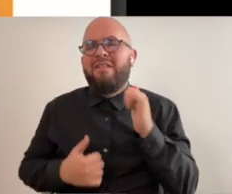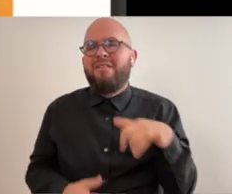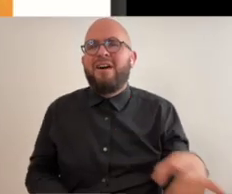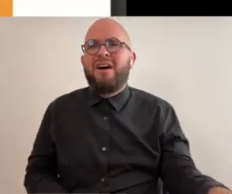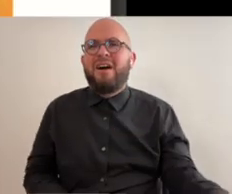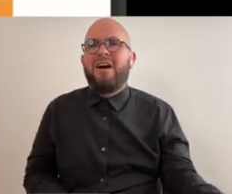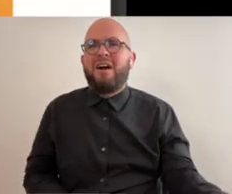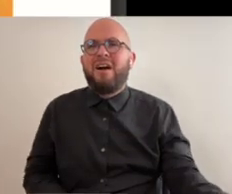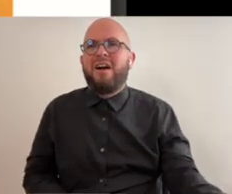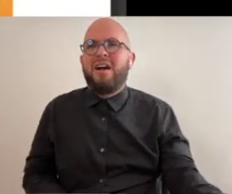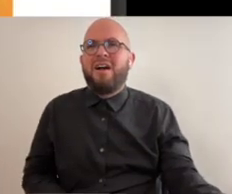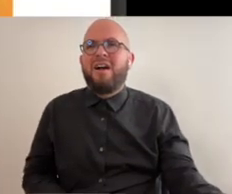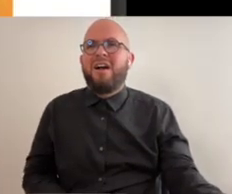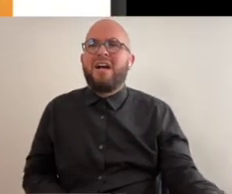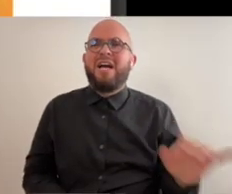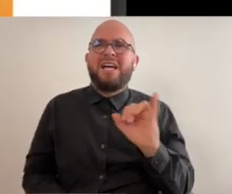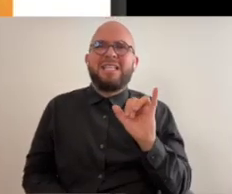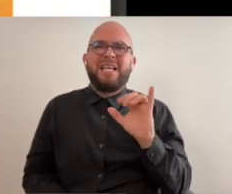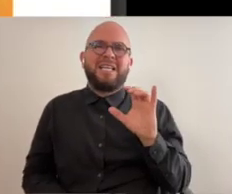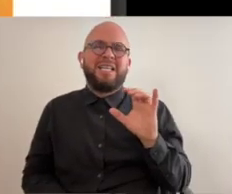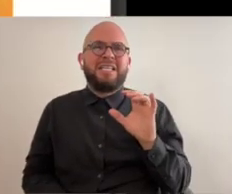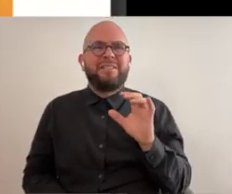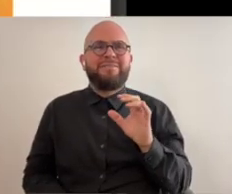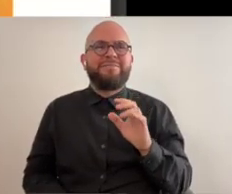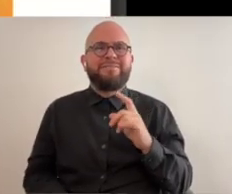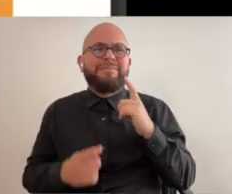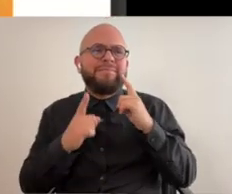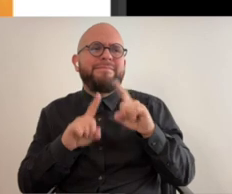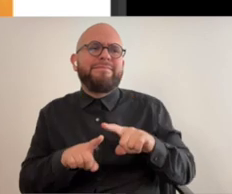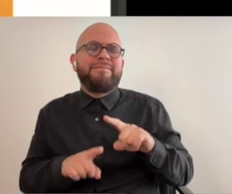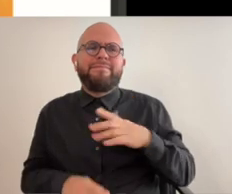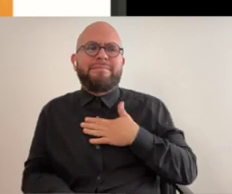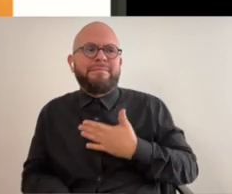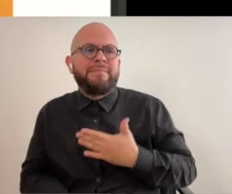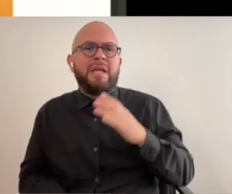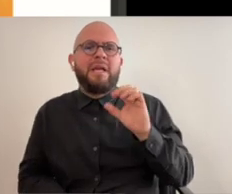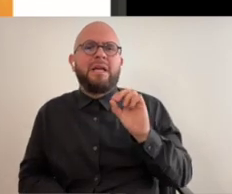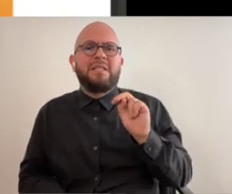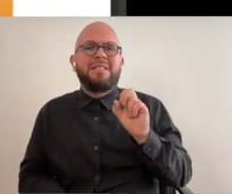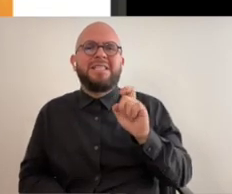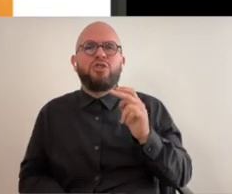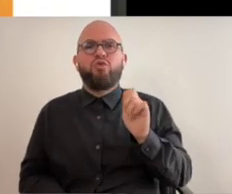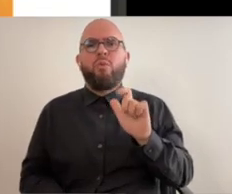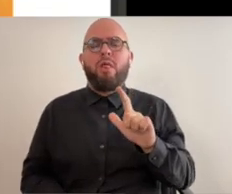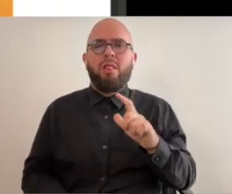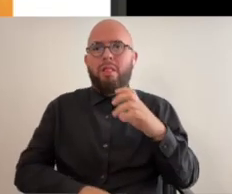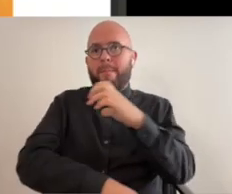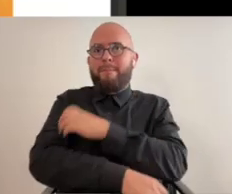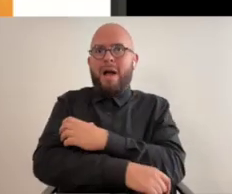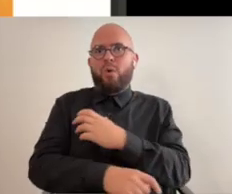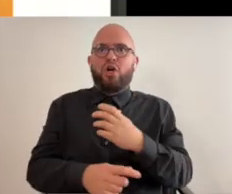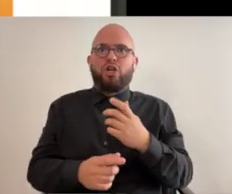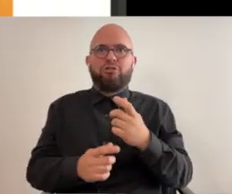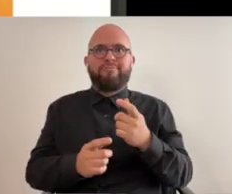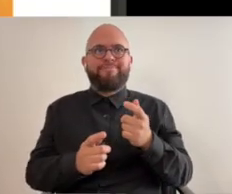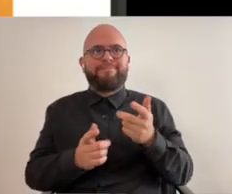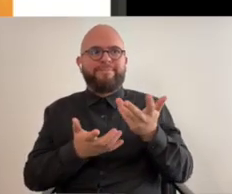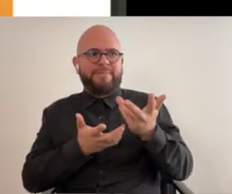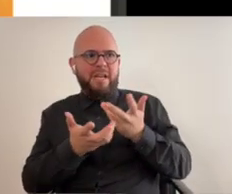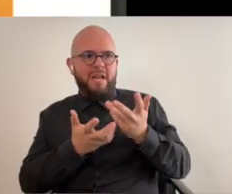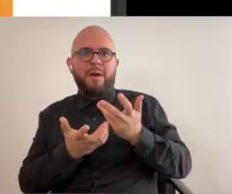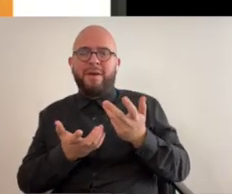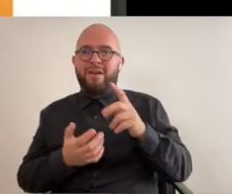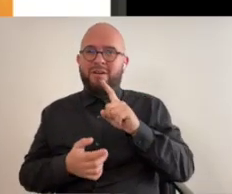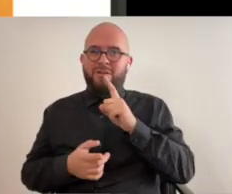close and i love that that consensual kink power dynamic which kind of flips